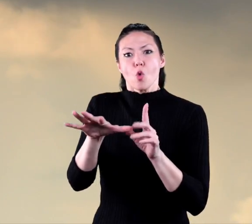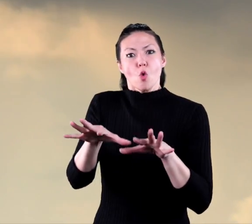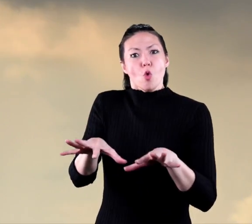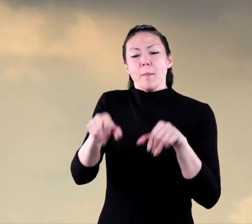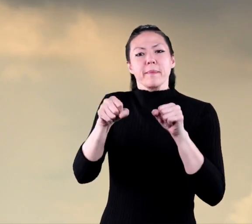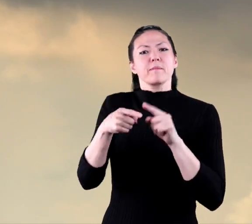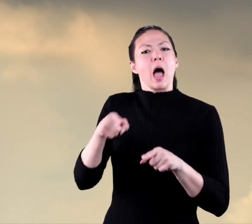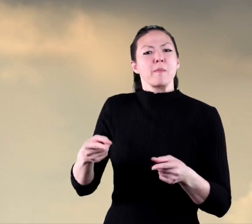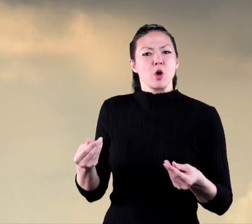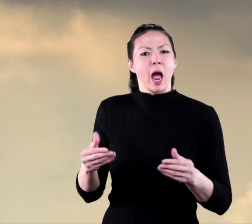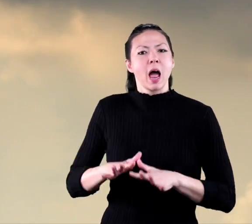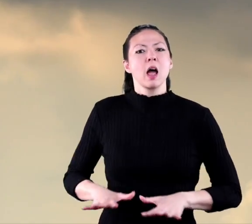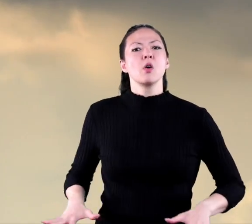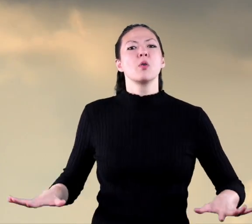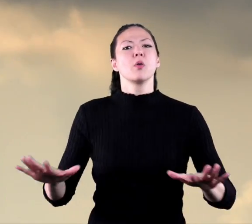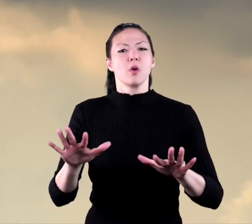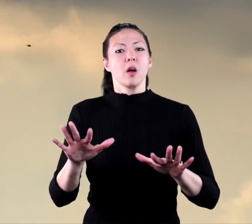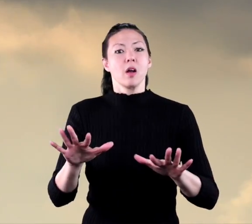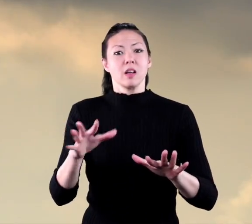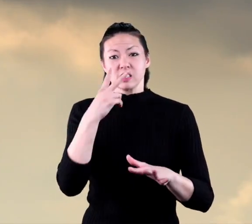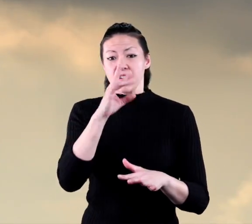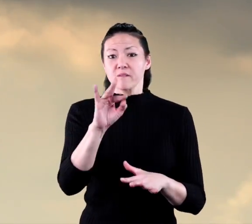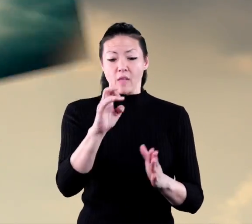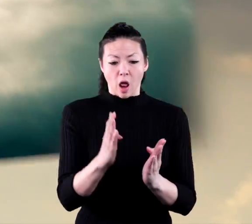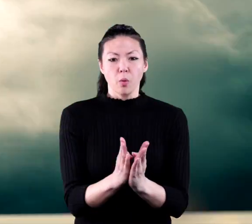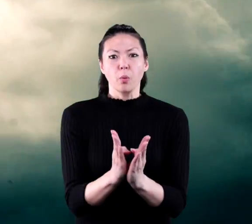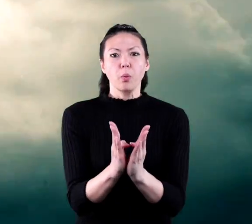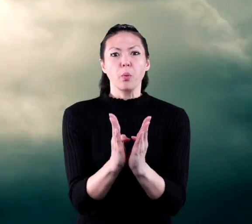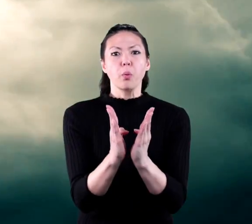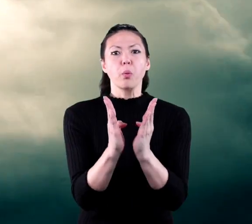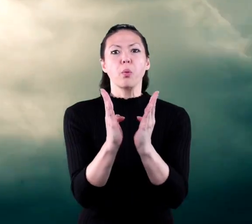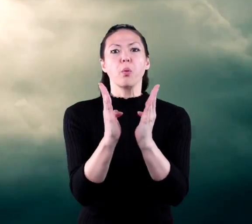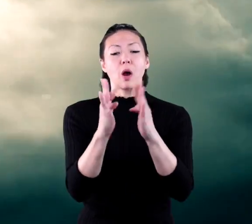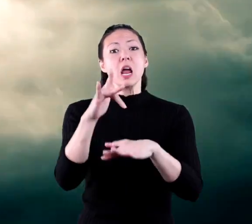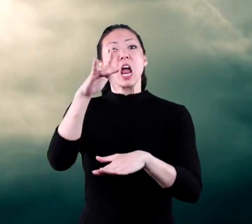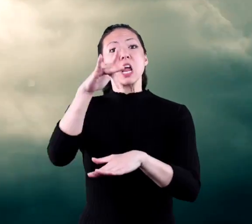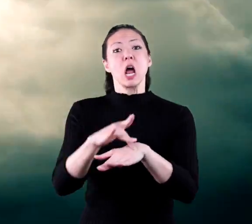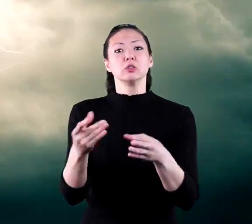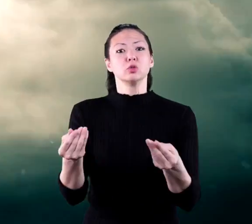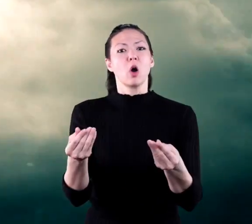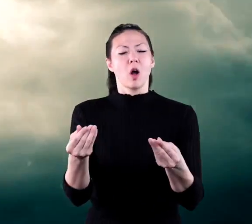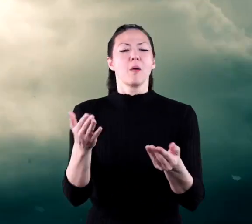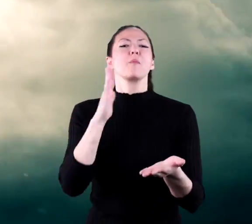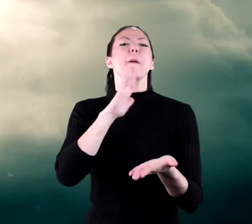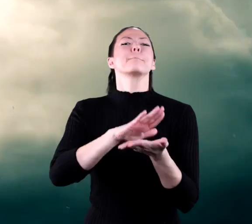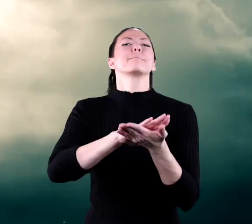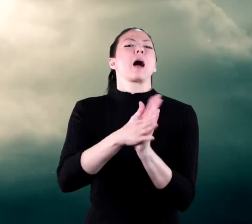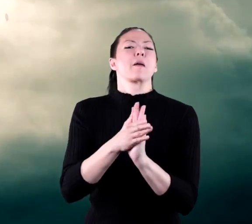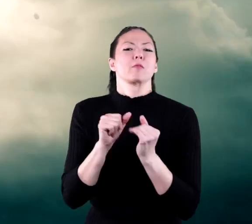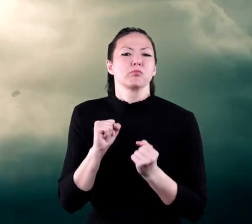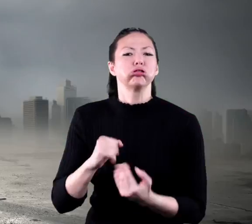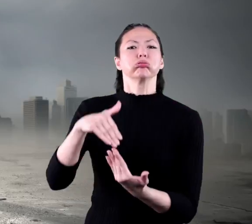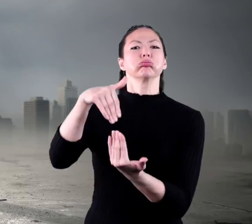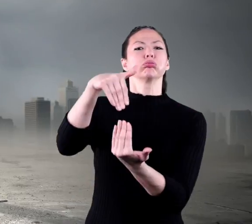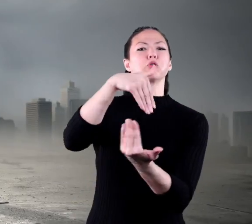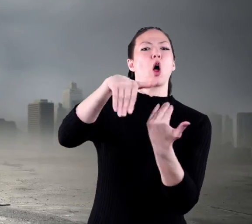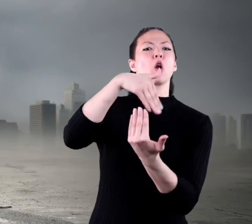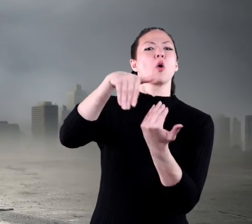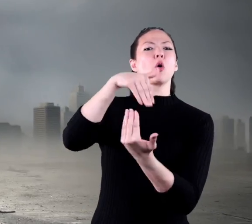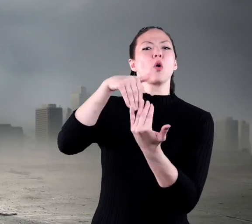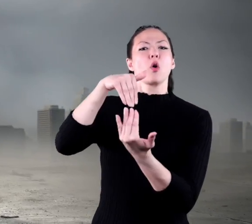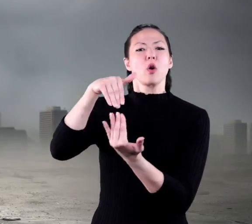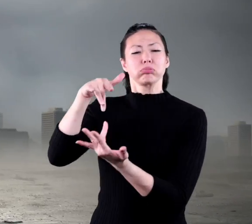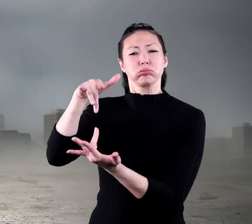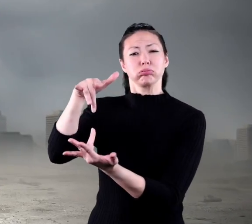ground. A funnel cloud begins to take shape. If it touches the ground, it's a full-on tornado! A tornado